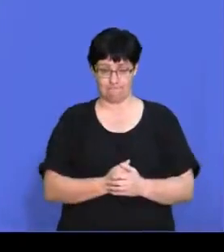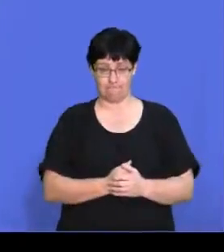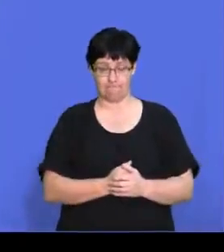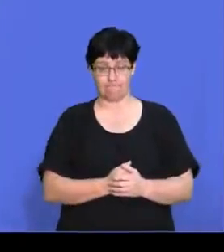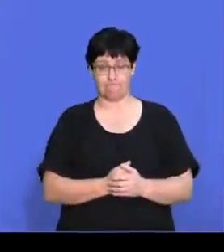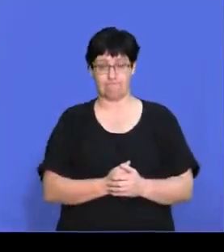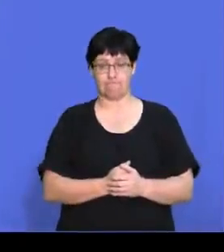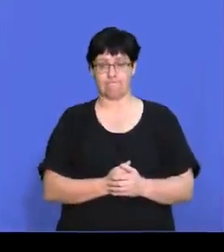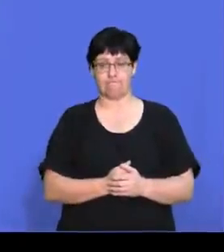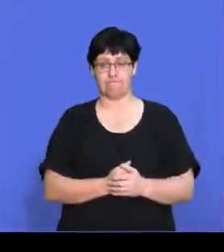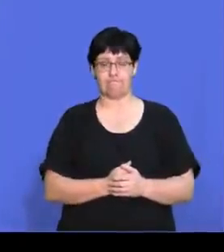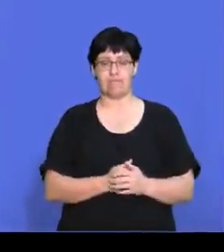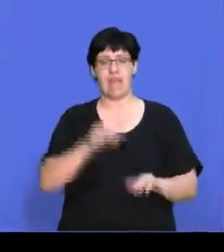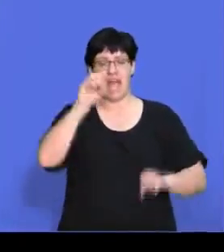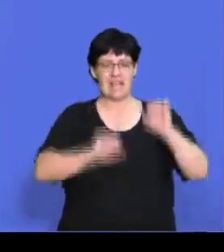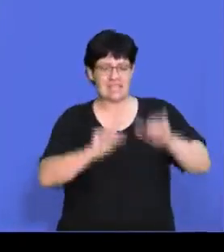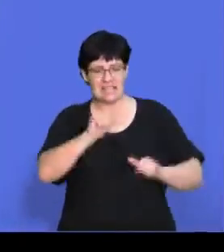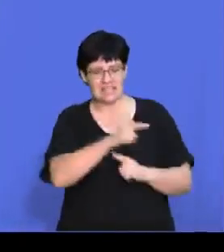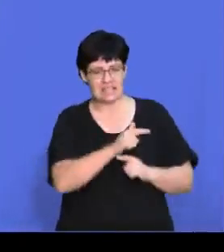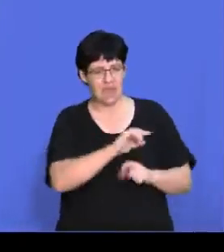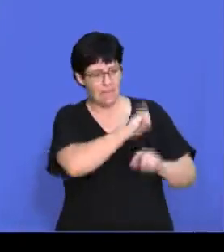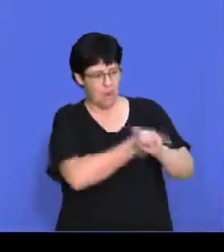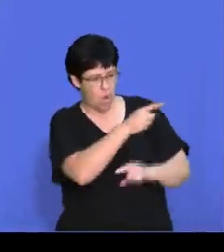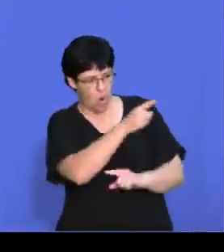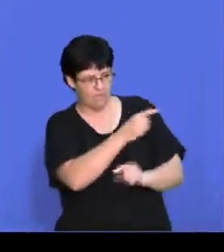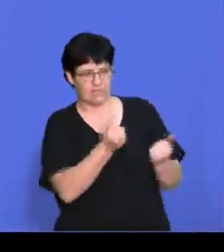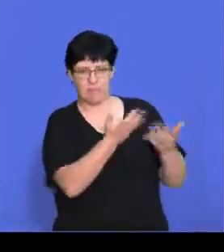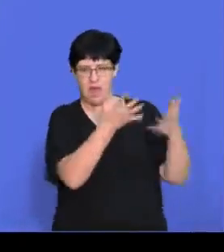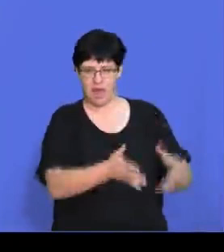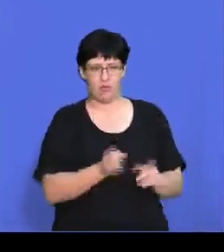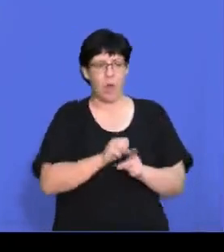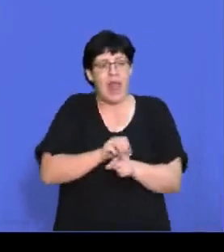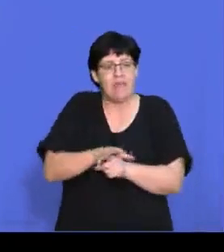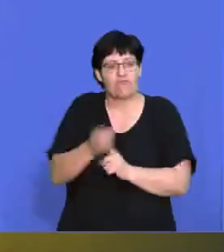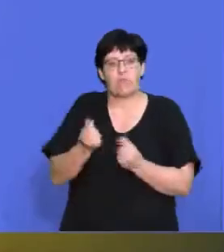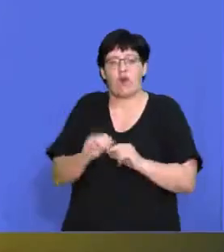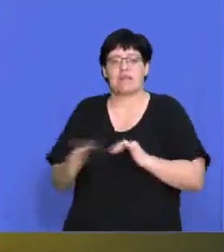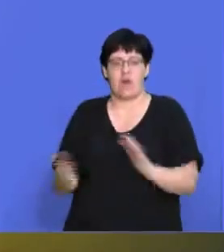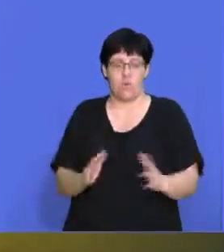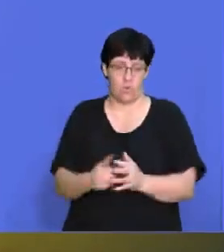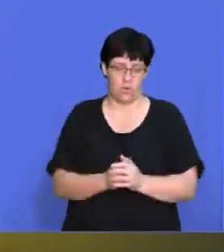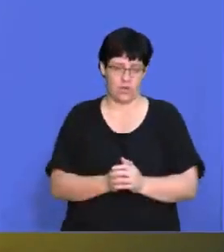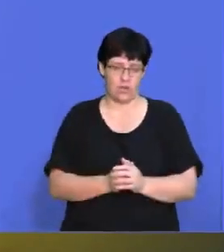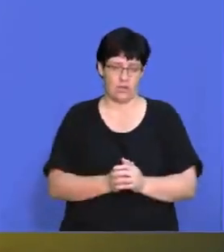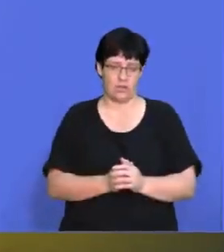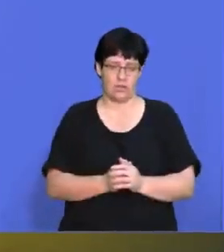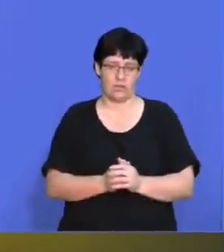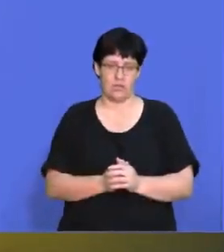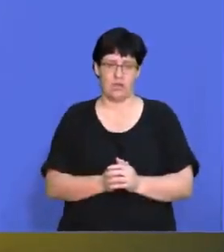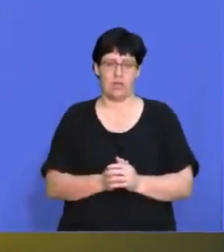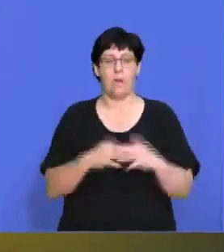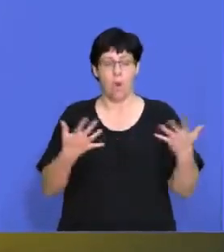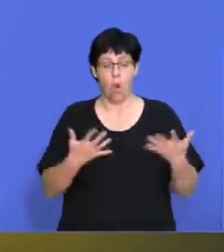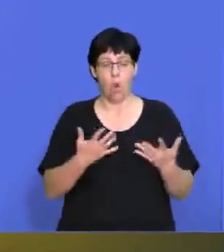Assesses the power of the supplier in influencing prices. If we look, the more rare the supplier is,